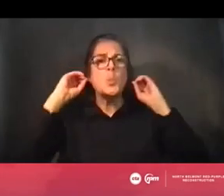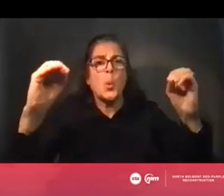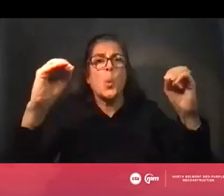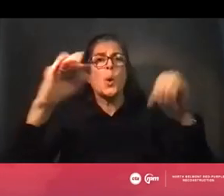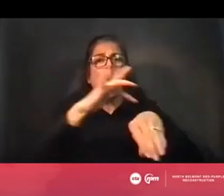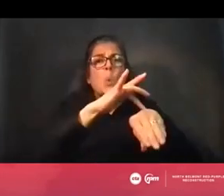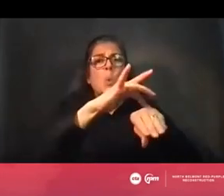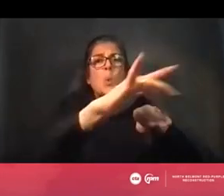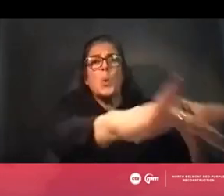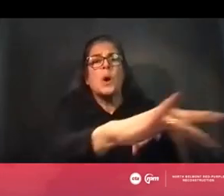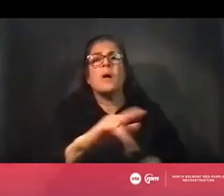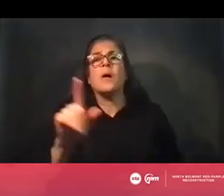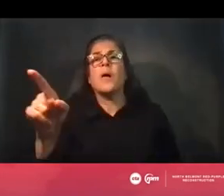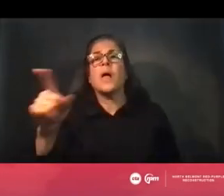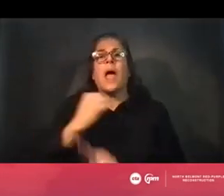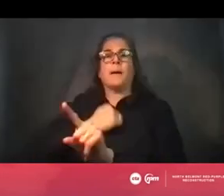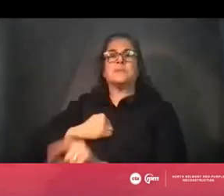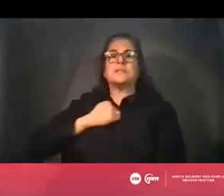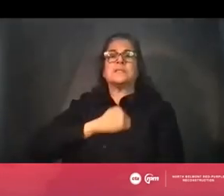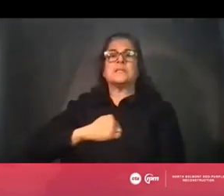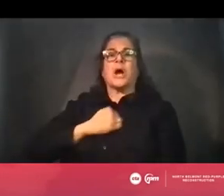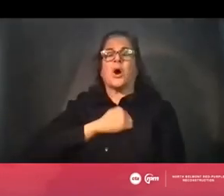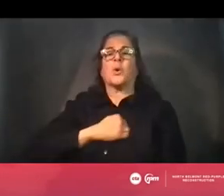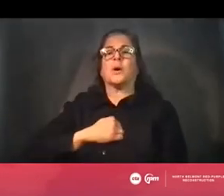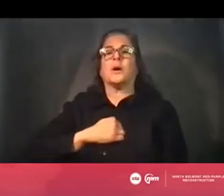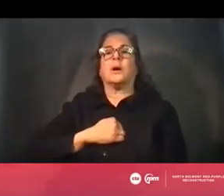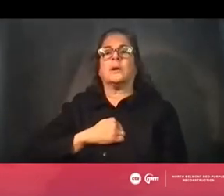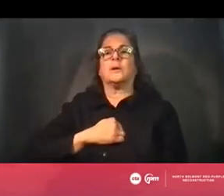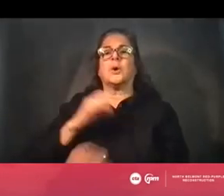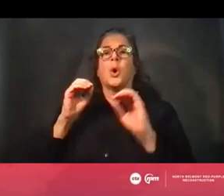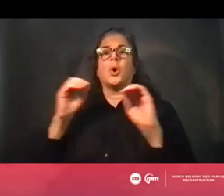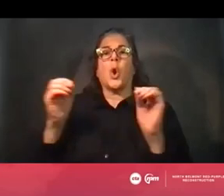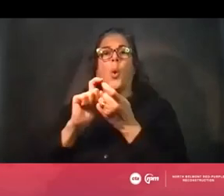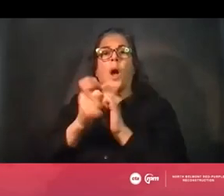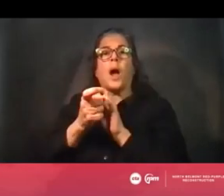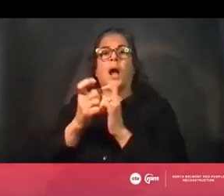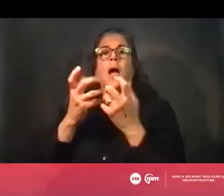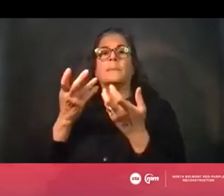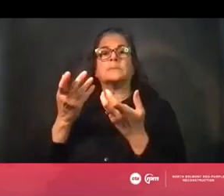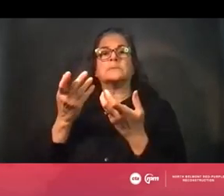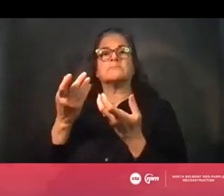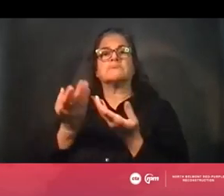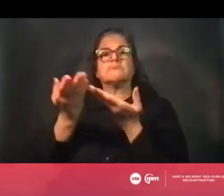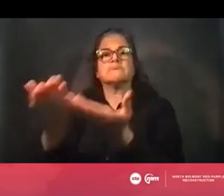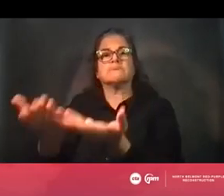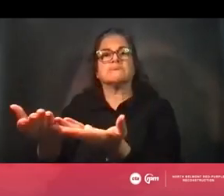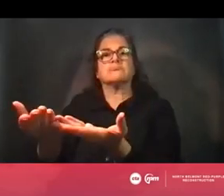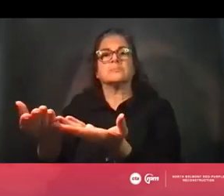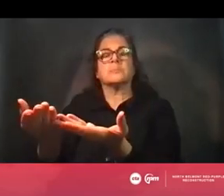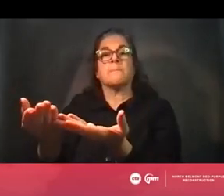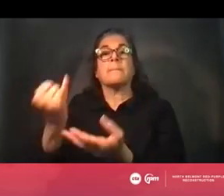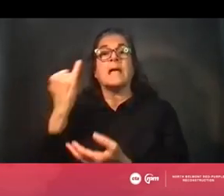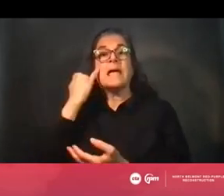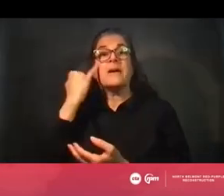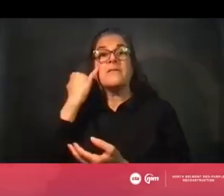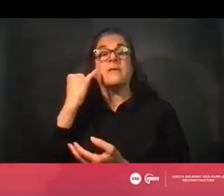Kathy, I'm very sorry that there's no accommodations for you at that station. And if it doesn't work